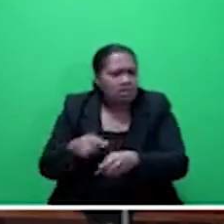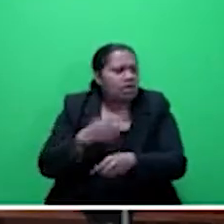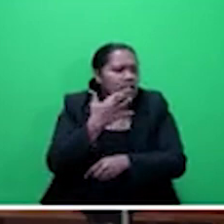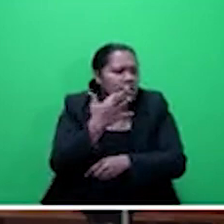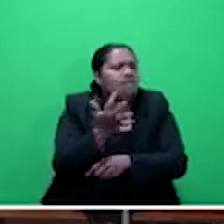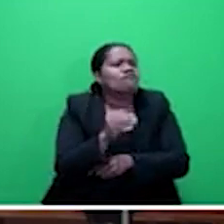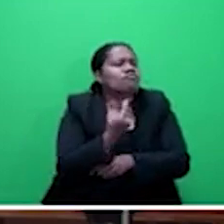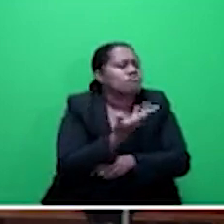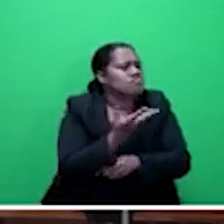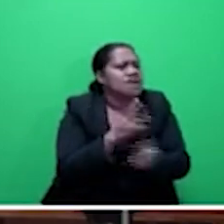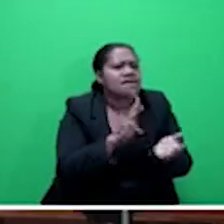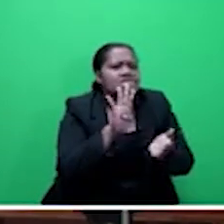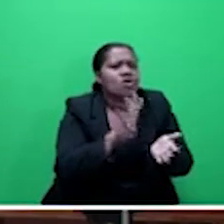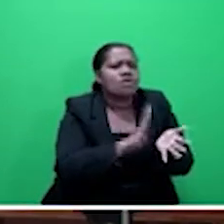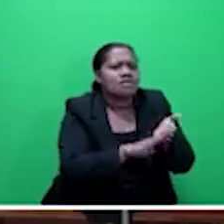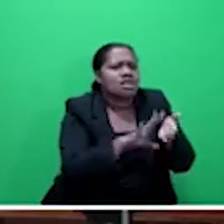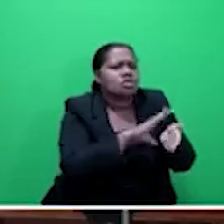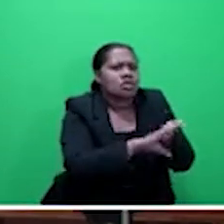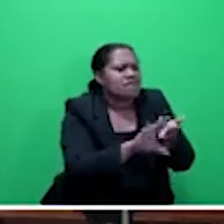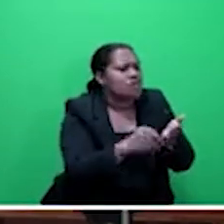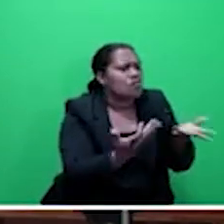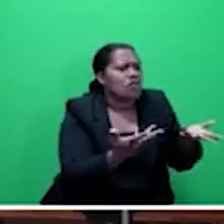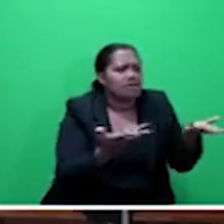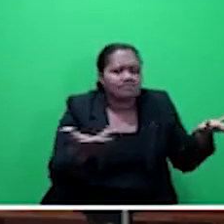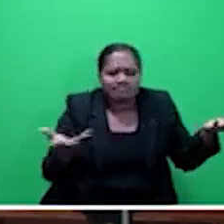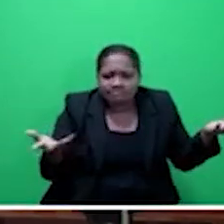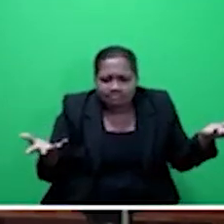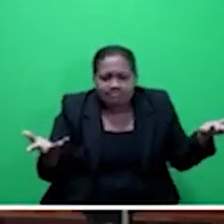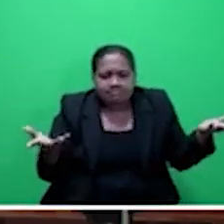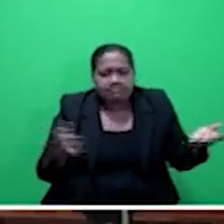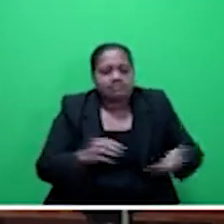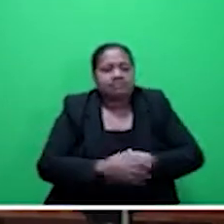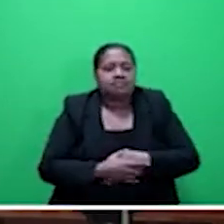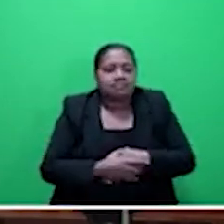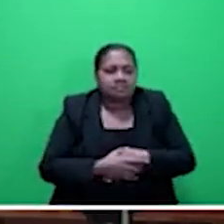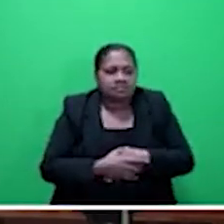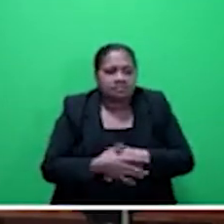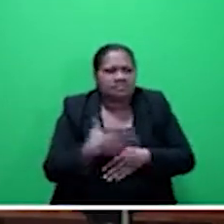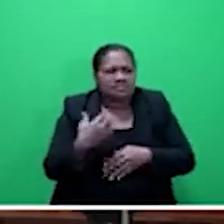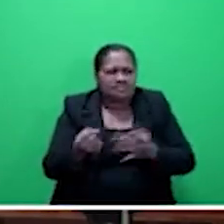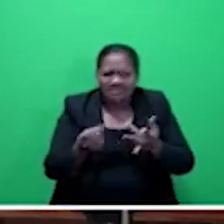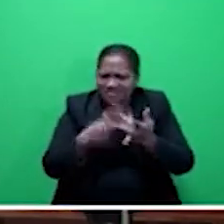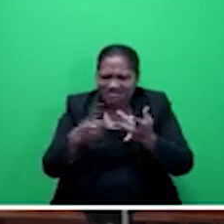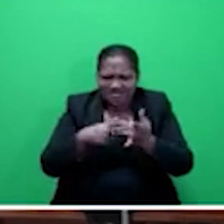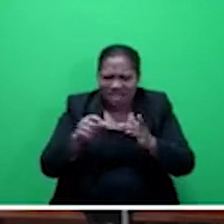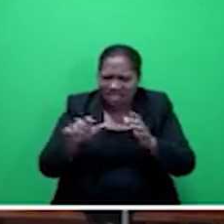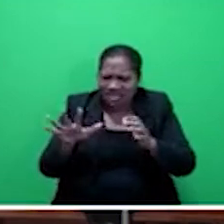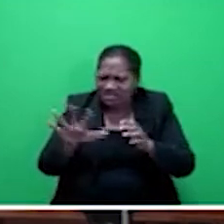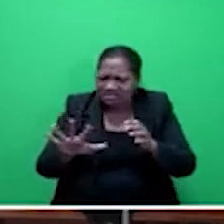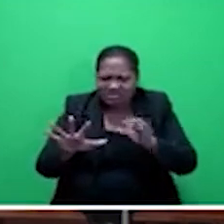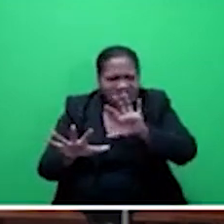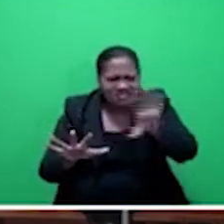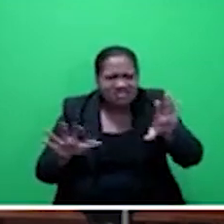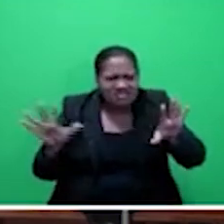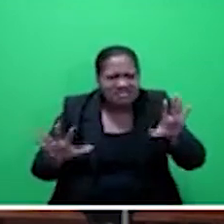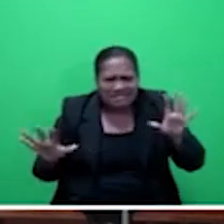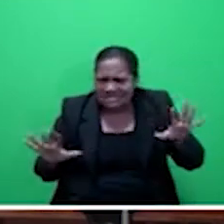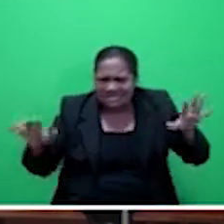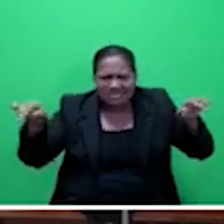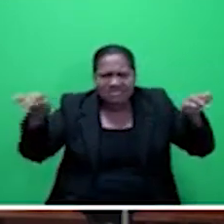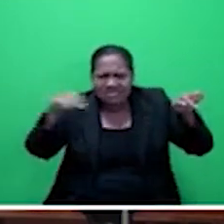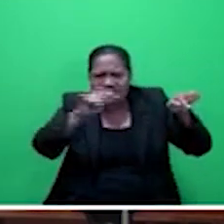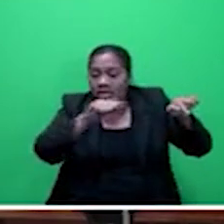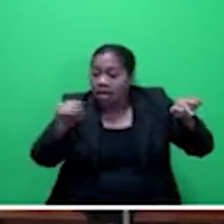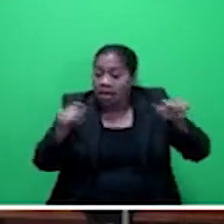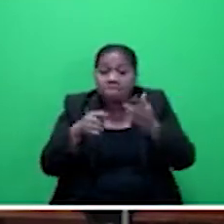Westin, Sheraton, Intercon, and the other properties, MoMe, GPH, et cetera, they have to